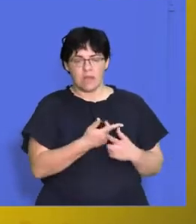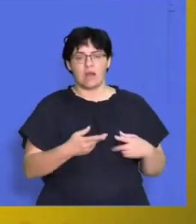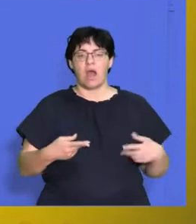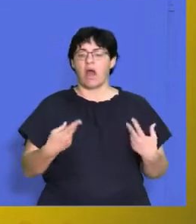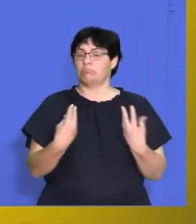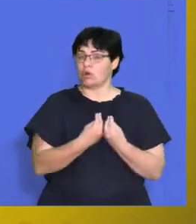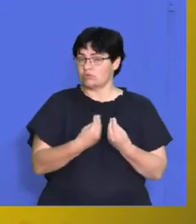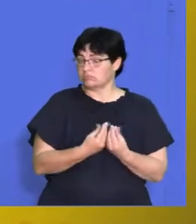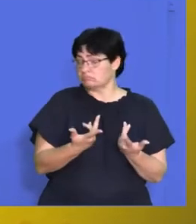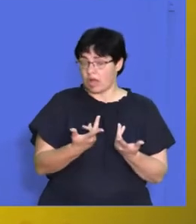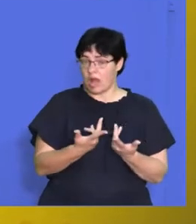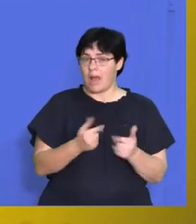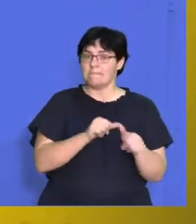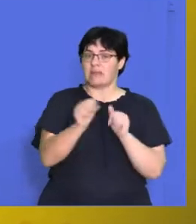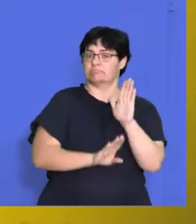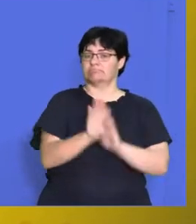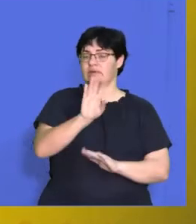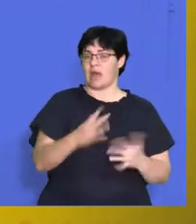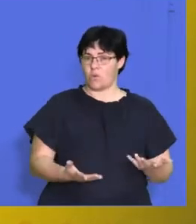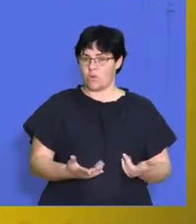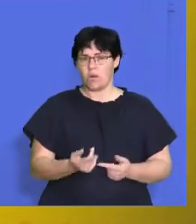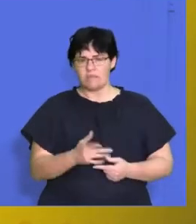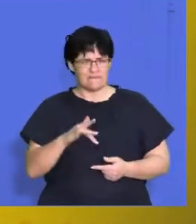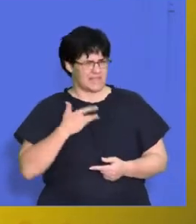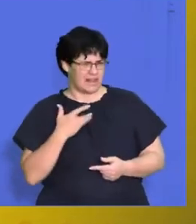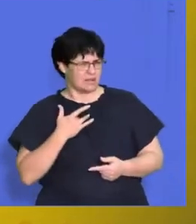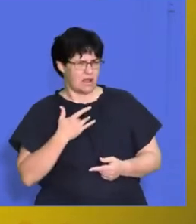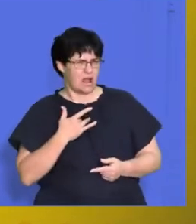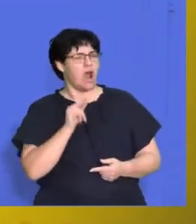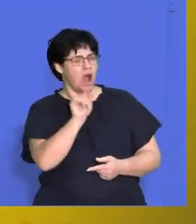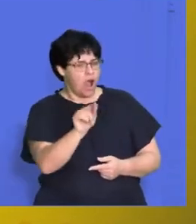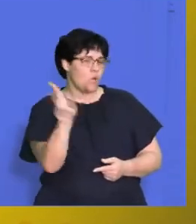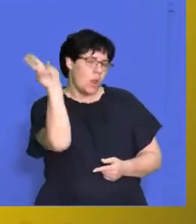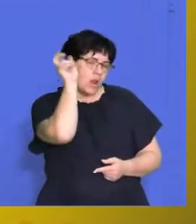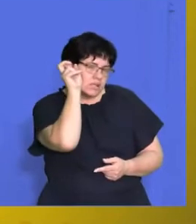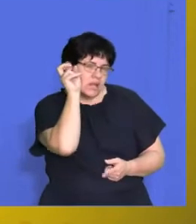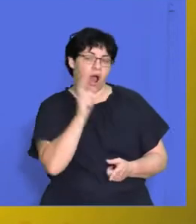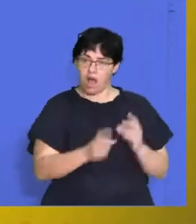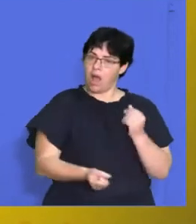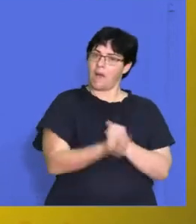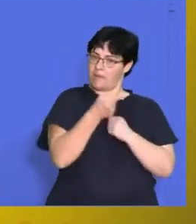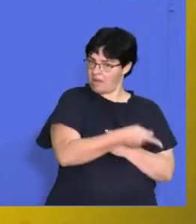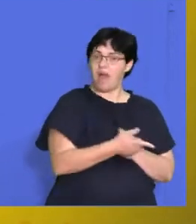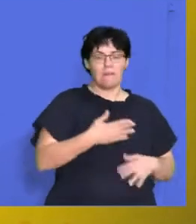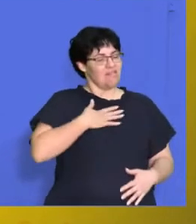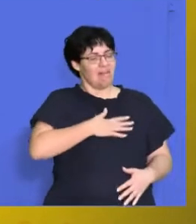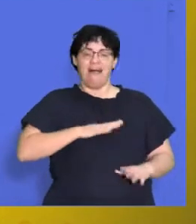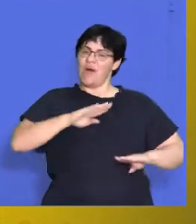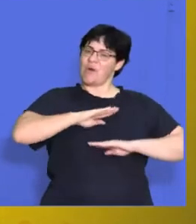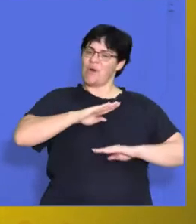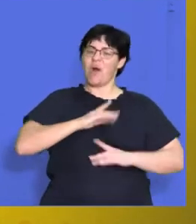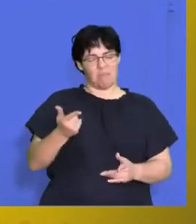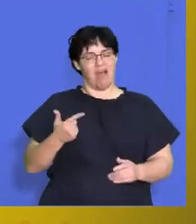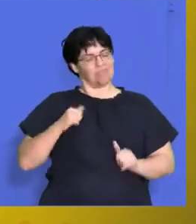product even better. And if your customers feel that they are valued and their opinion counts you're also going to have a